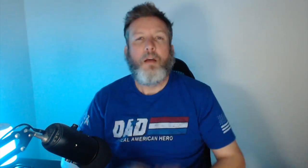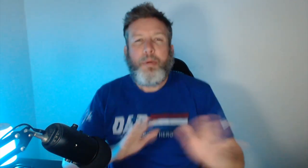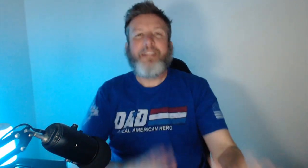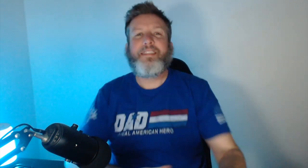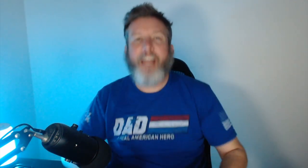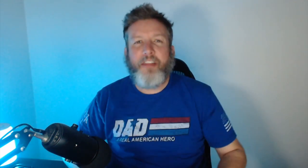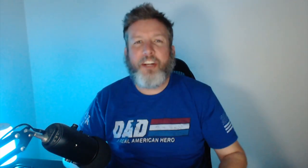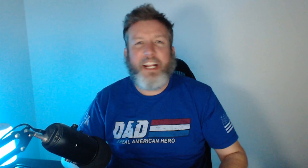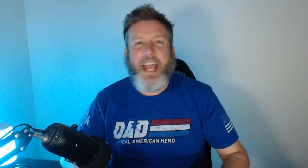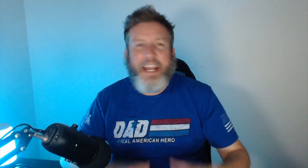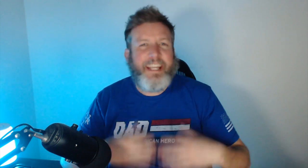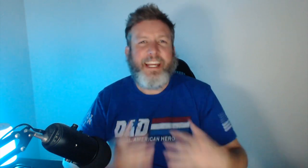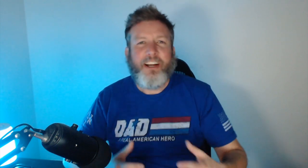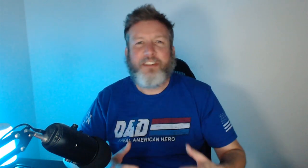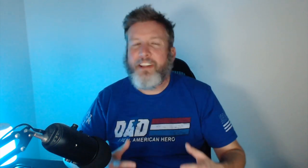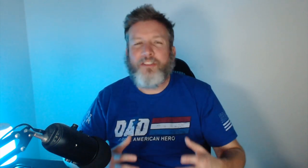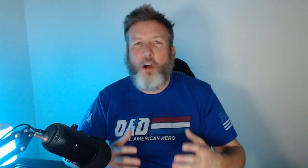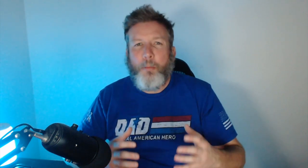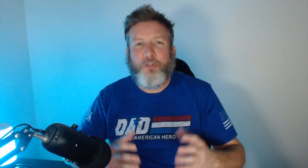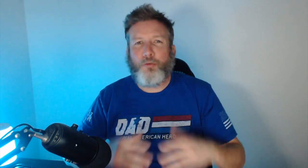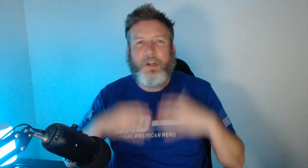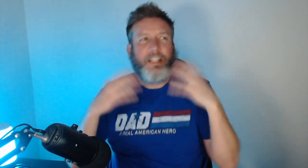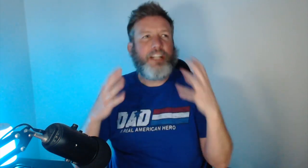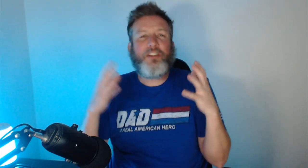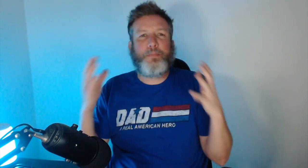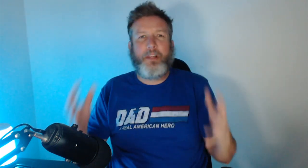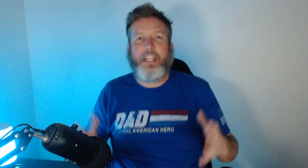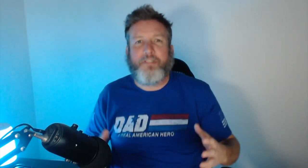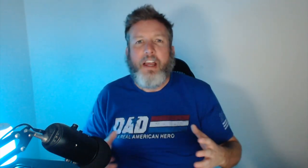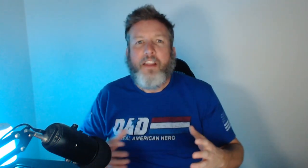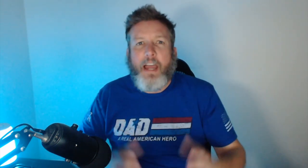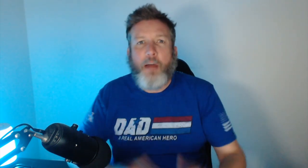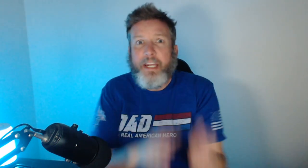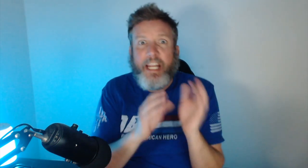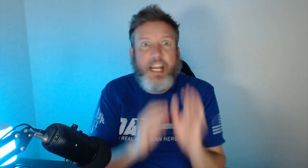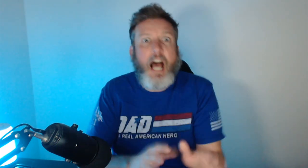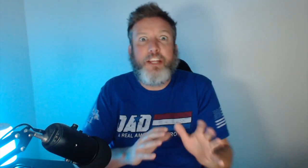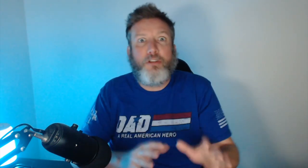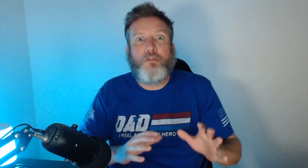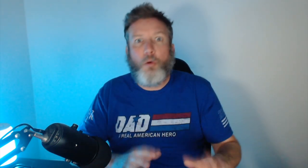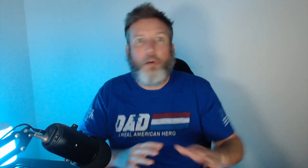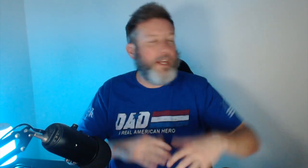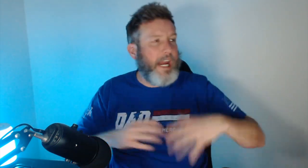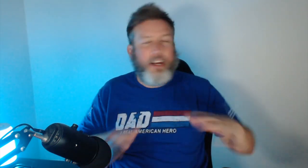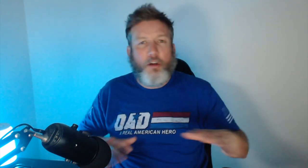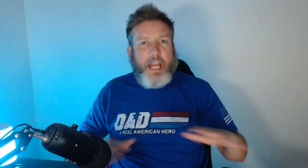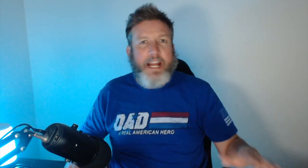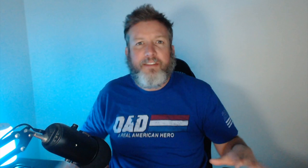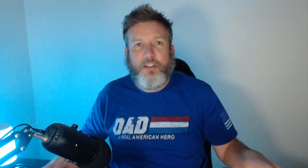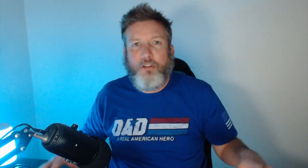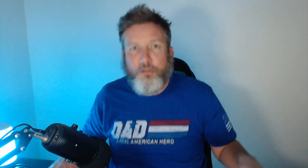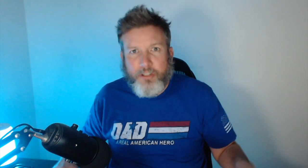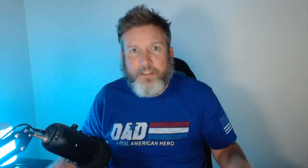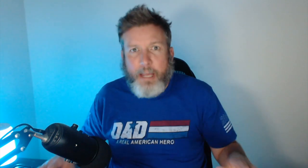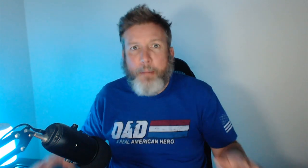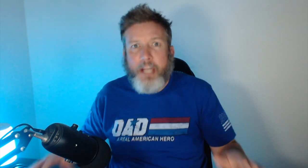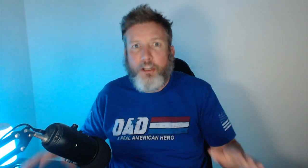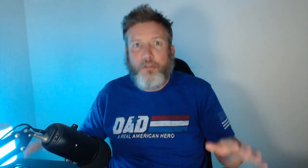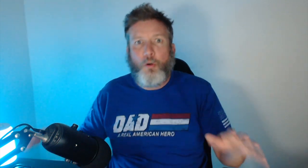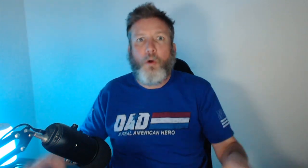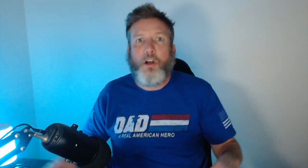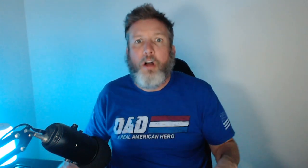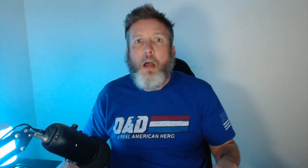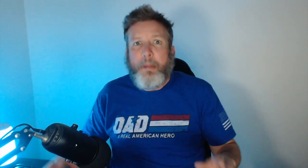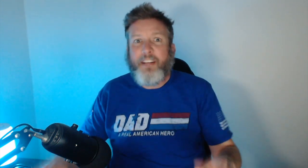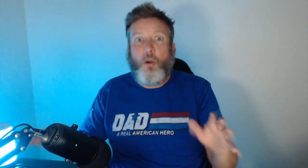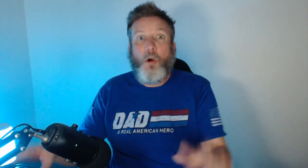from us. But instead, they're going to adhere to this almost religious belief that we cannot use oil. We can't go to any solutions that might